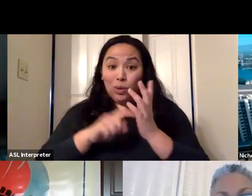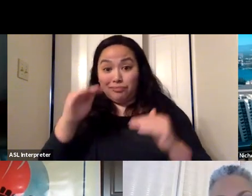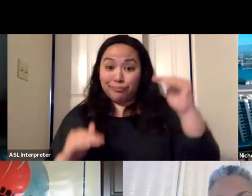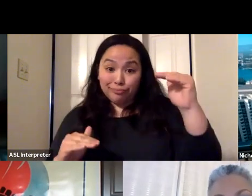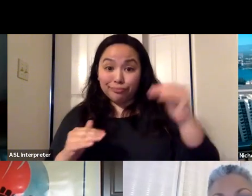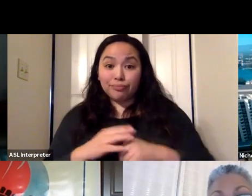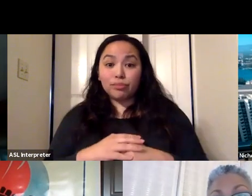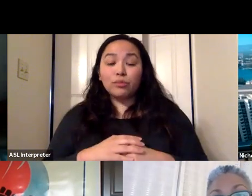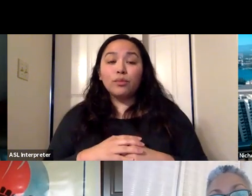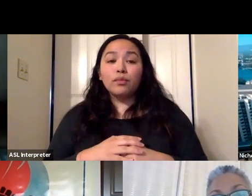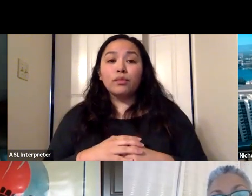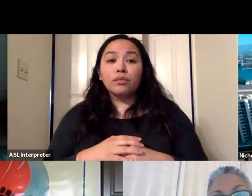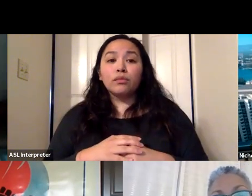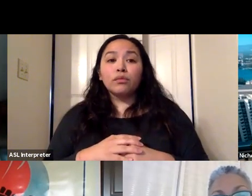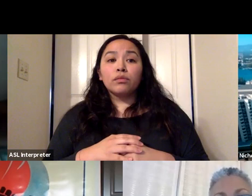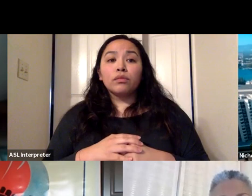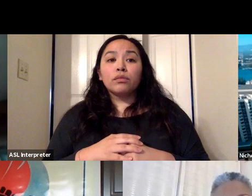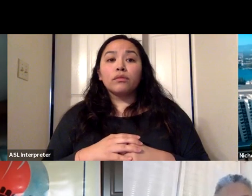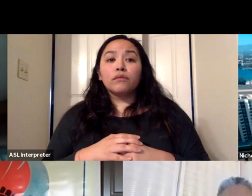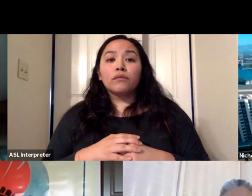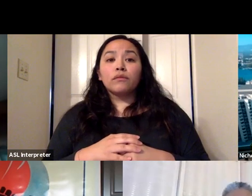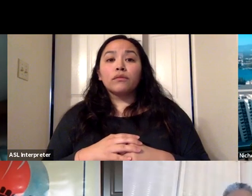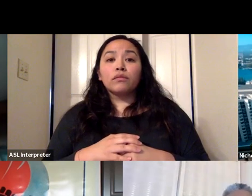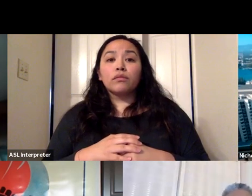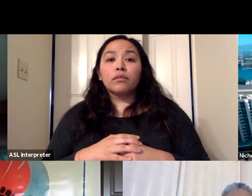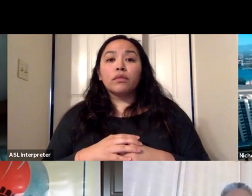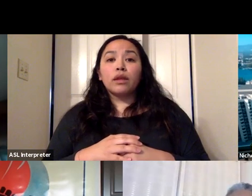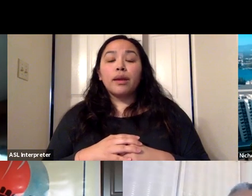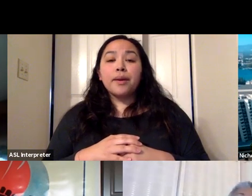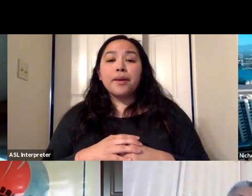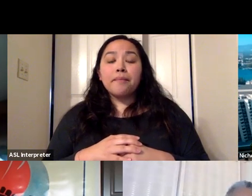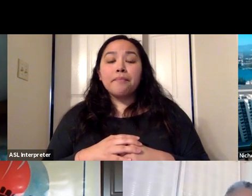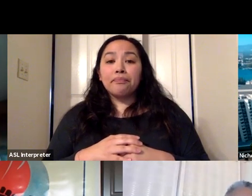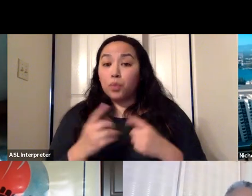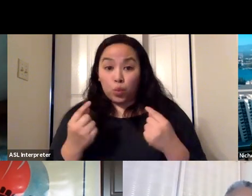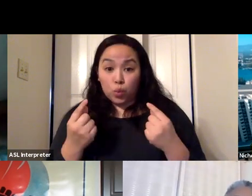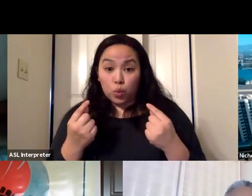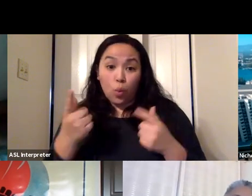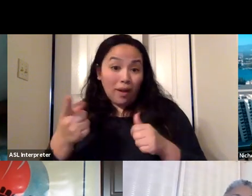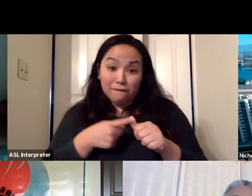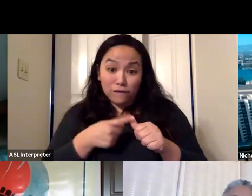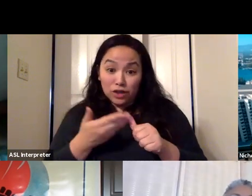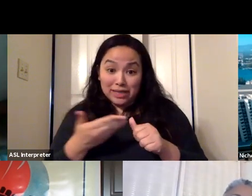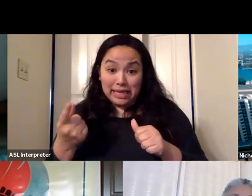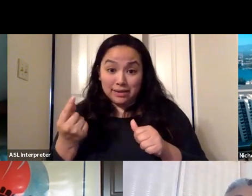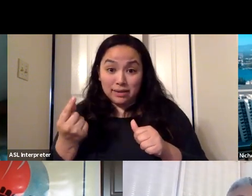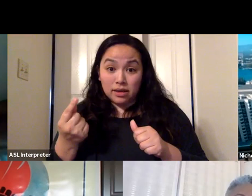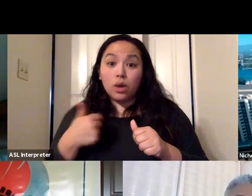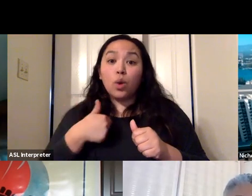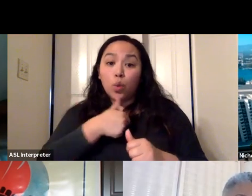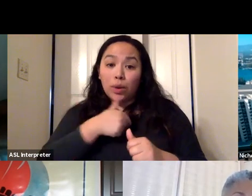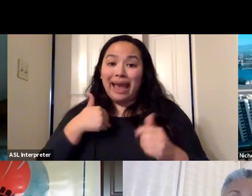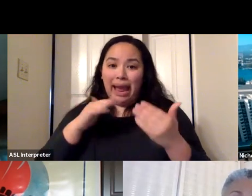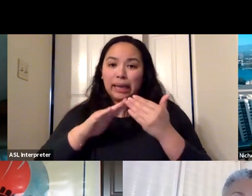way that we've approached this is by one of the first things that we did was to implement a community based